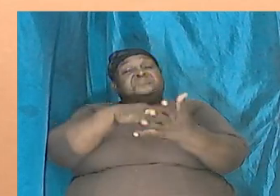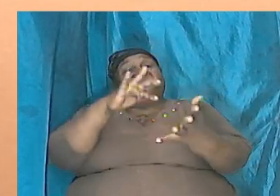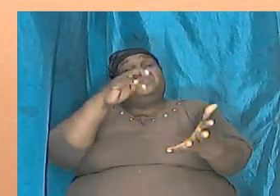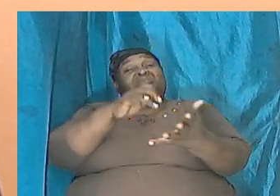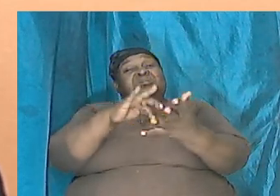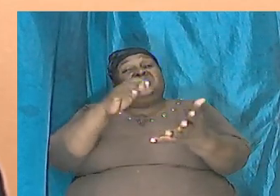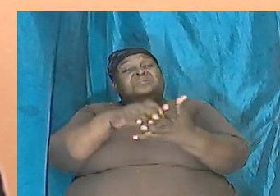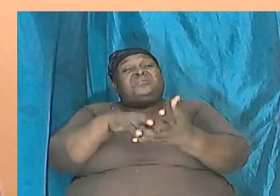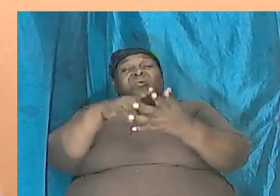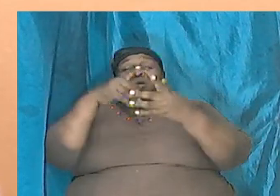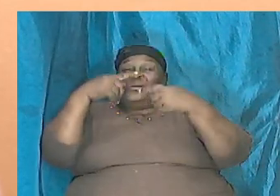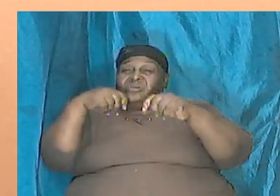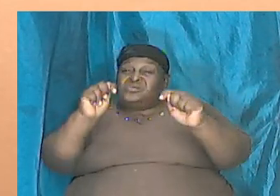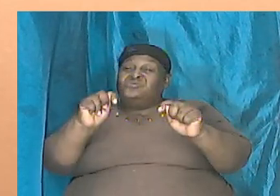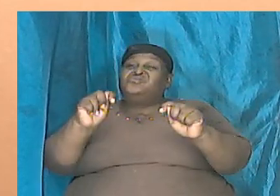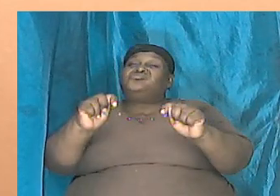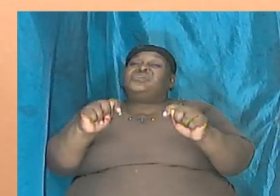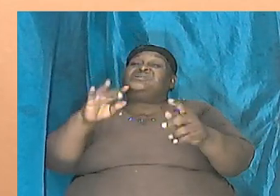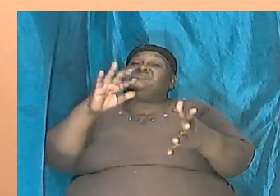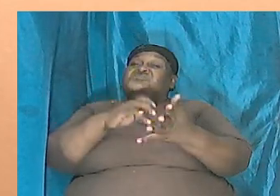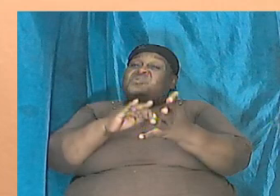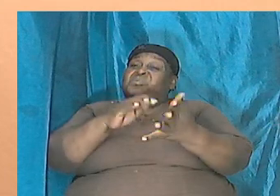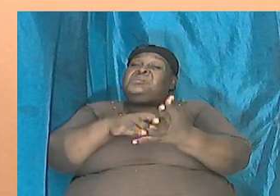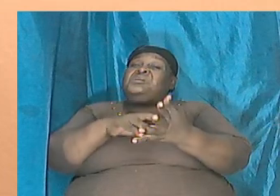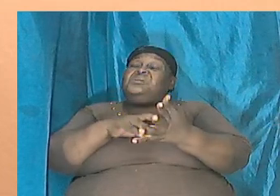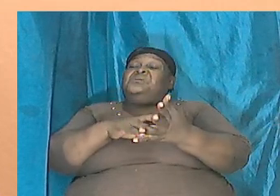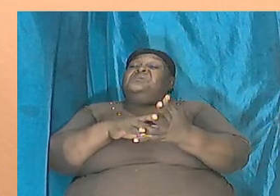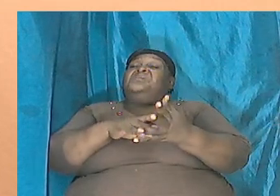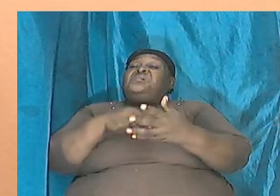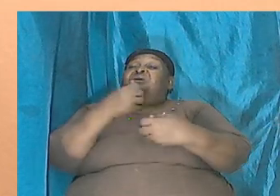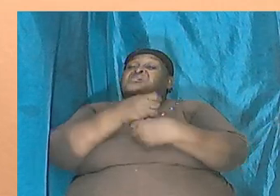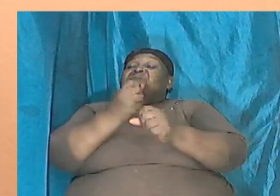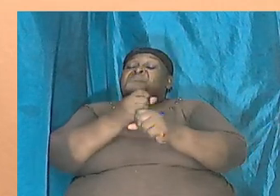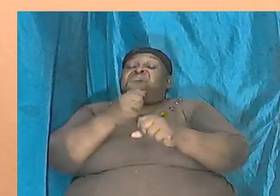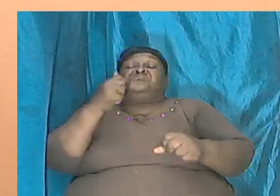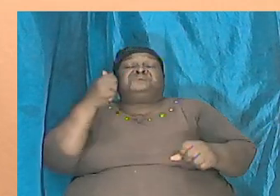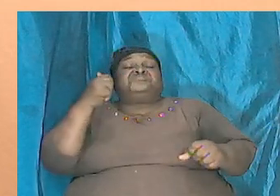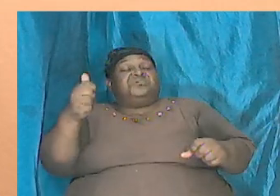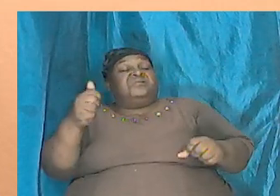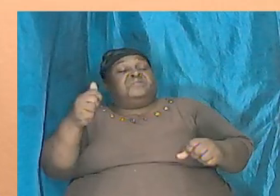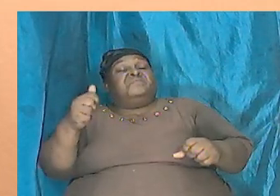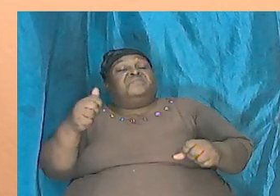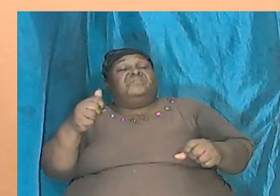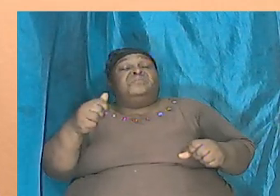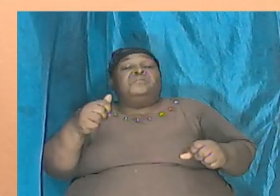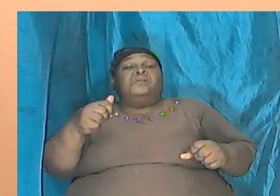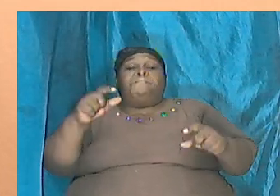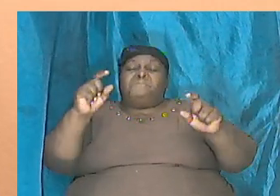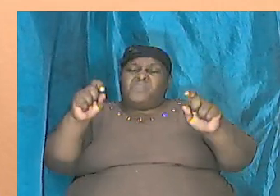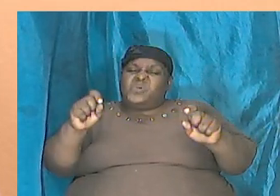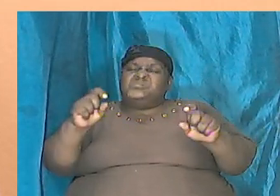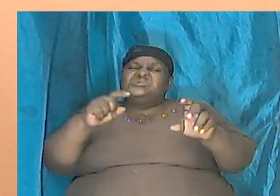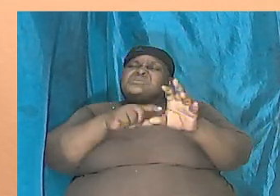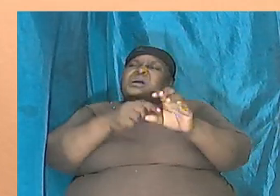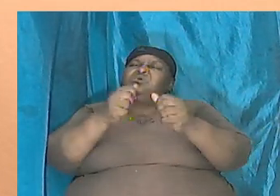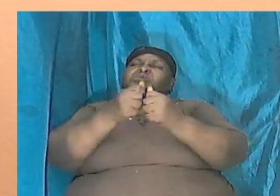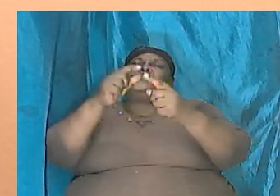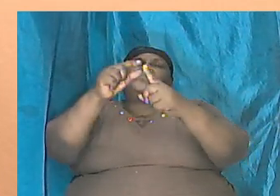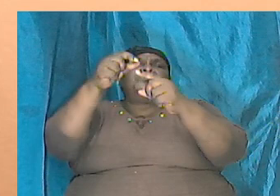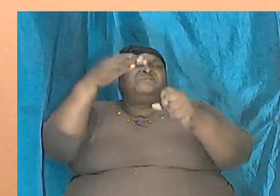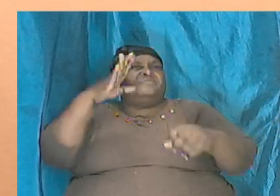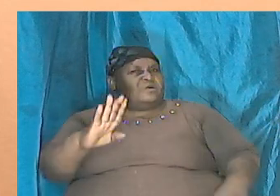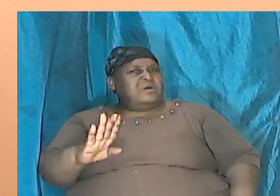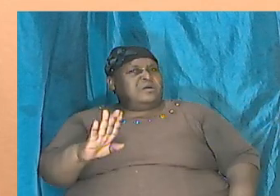enlighten ourselves on any position. We must start with the Word of God.